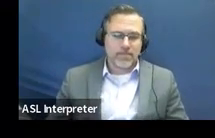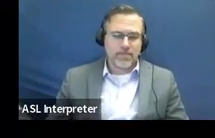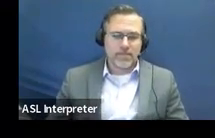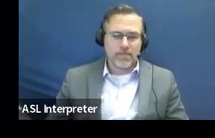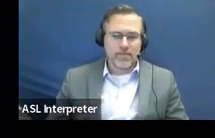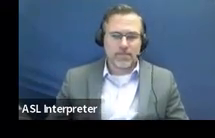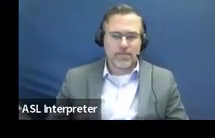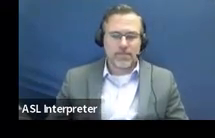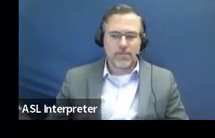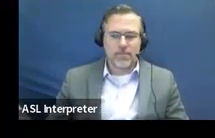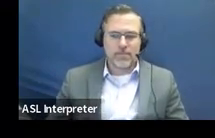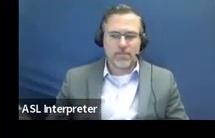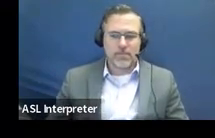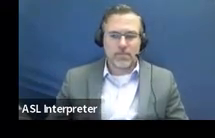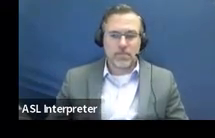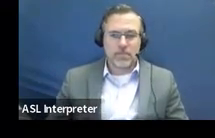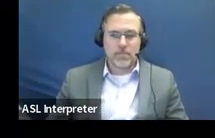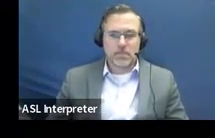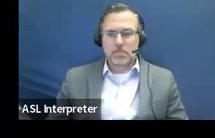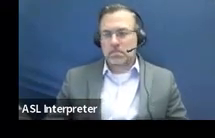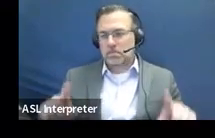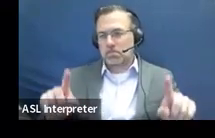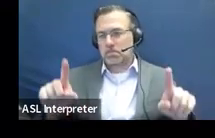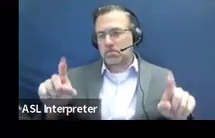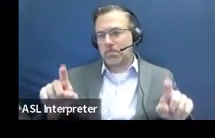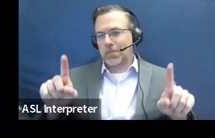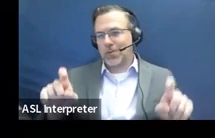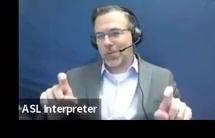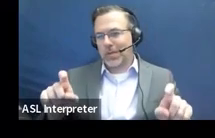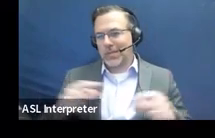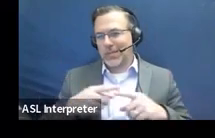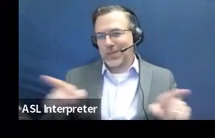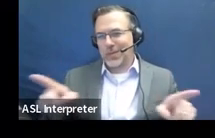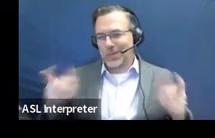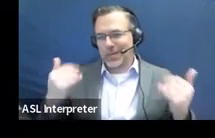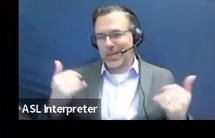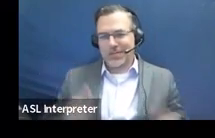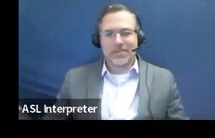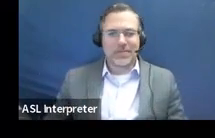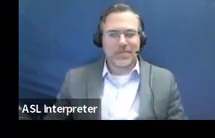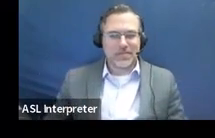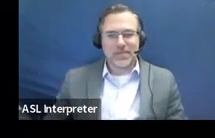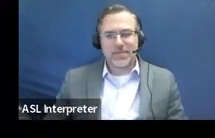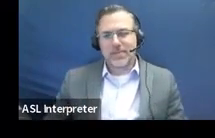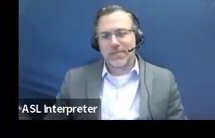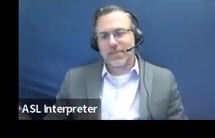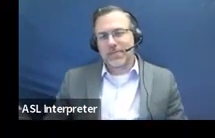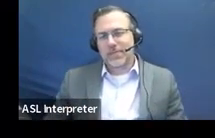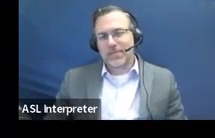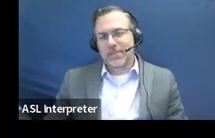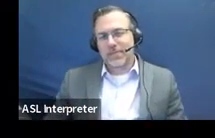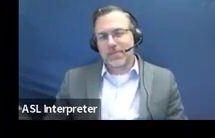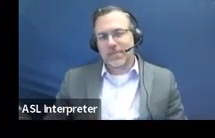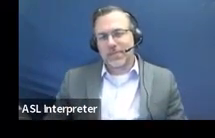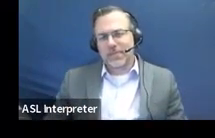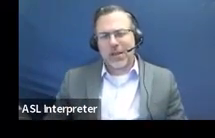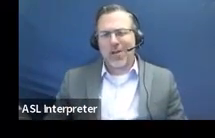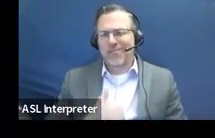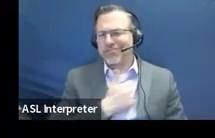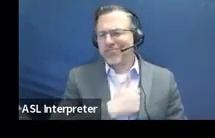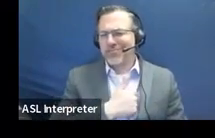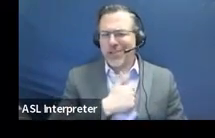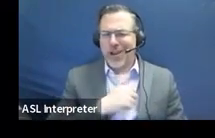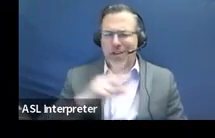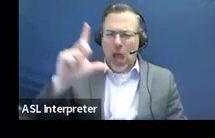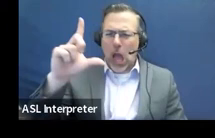Okay. So we have a little quiz now. So here we have, this is really small. I'm sorry. It's